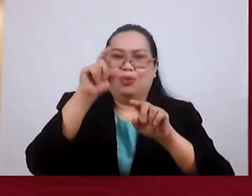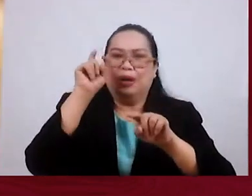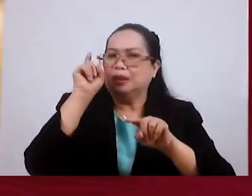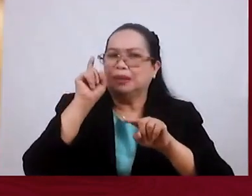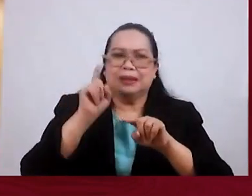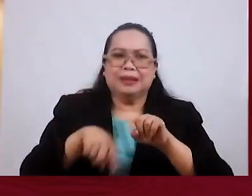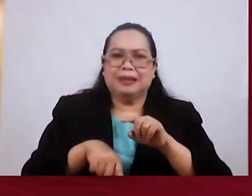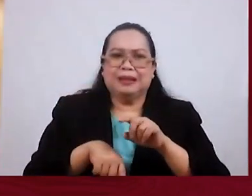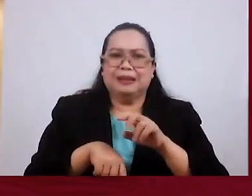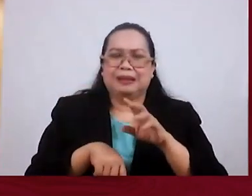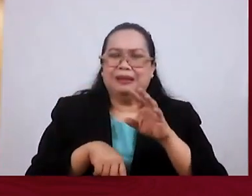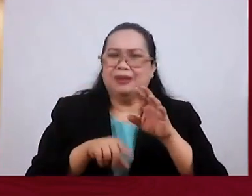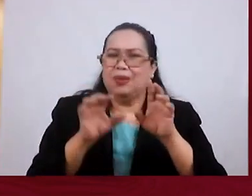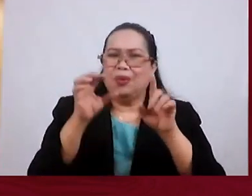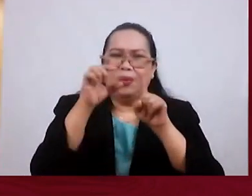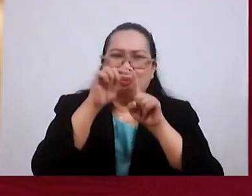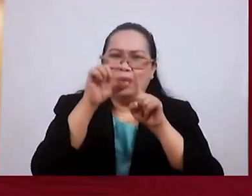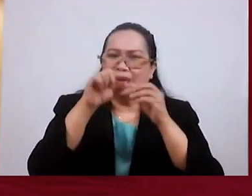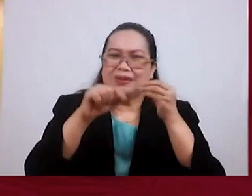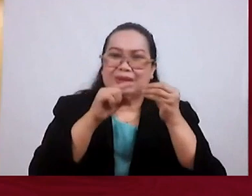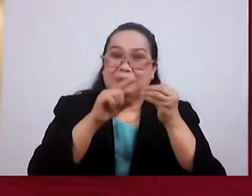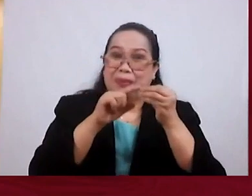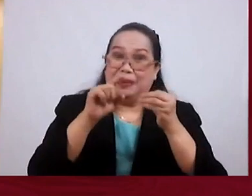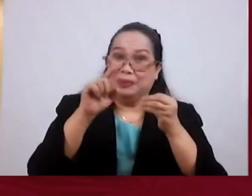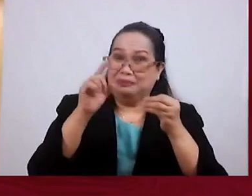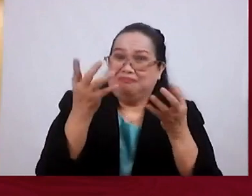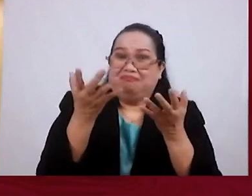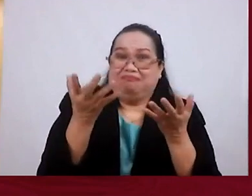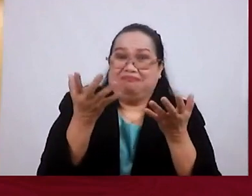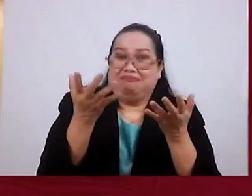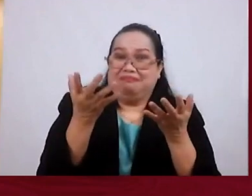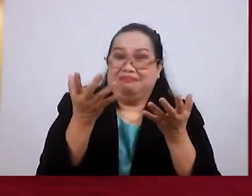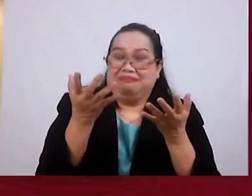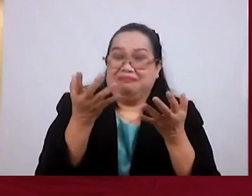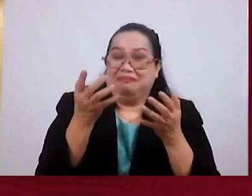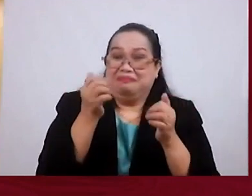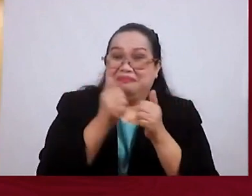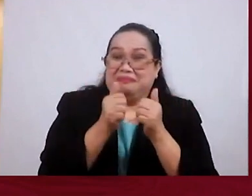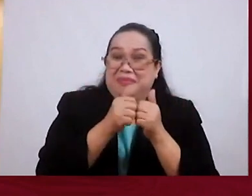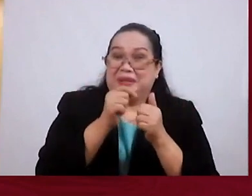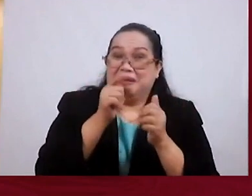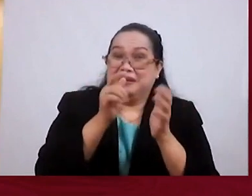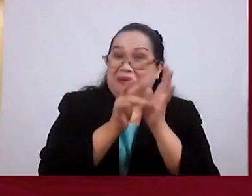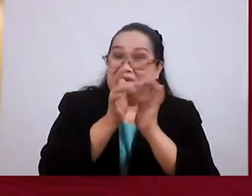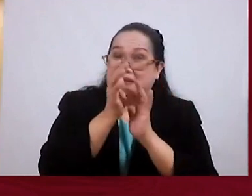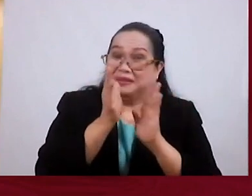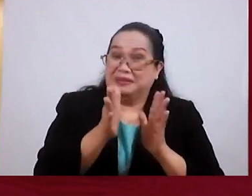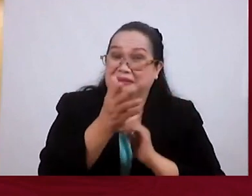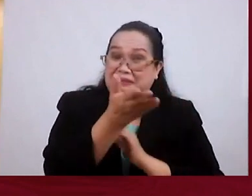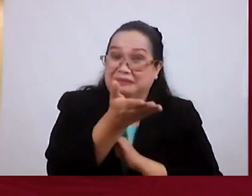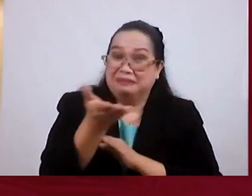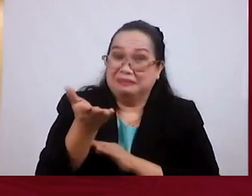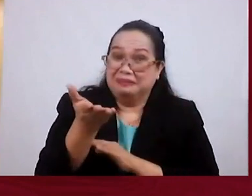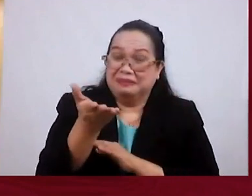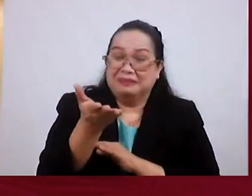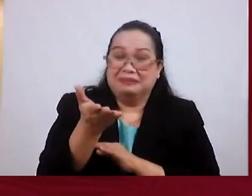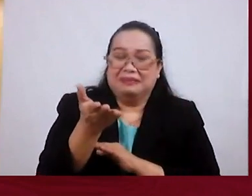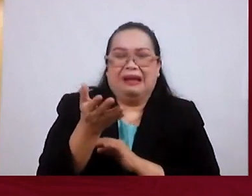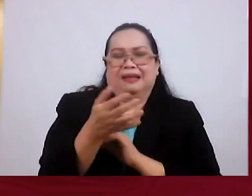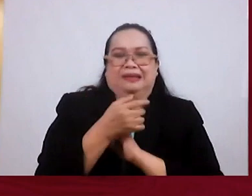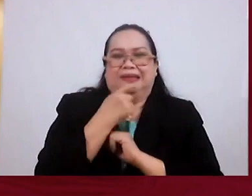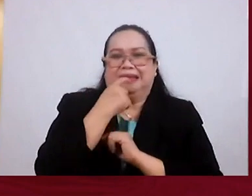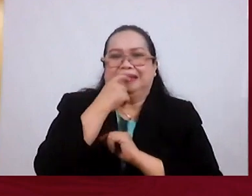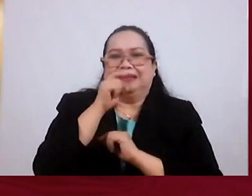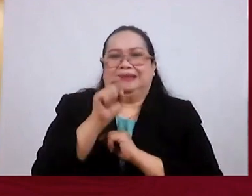possibly be words about, you know, believers. I agree with that.